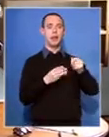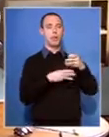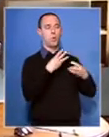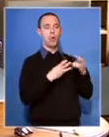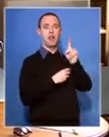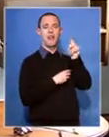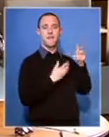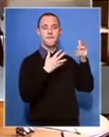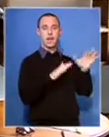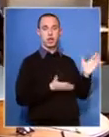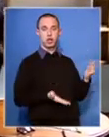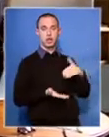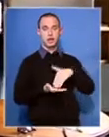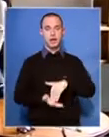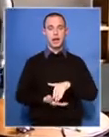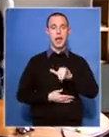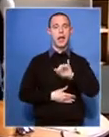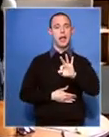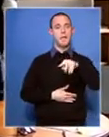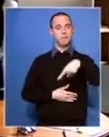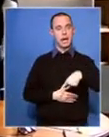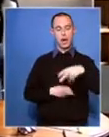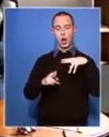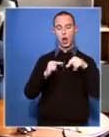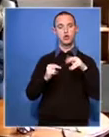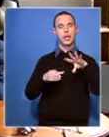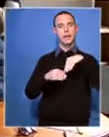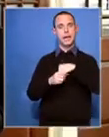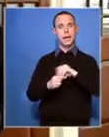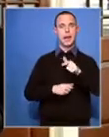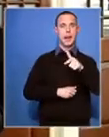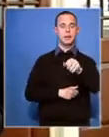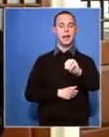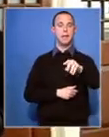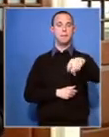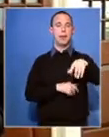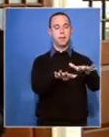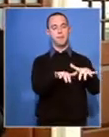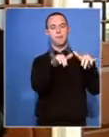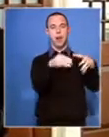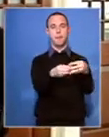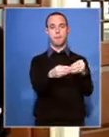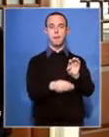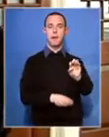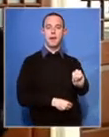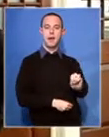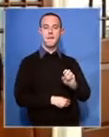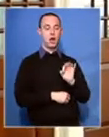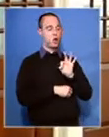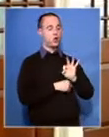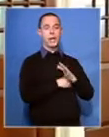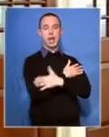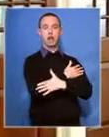IFP in constitutional negotiations and later as MP. A citizen of three countries,